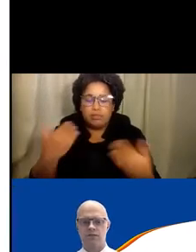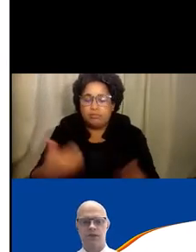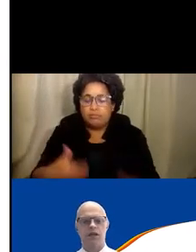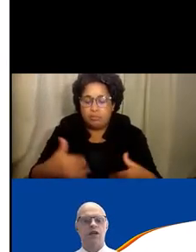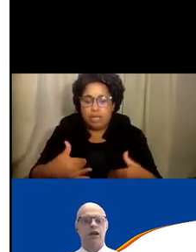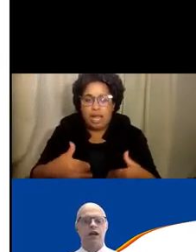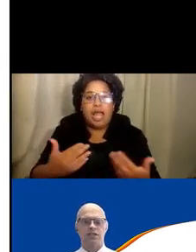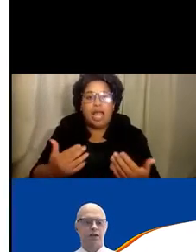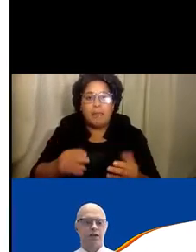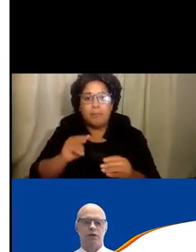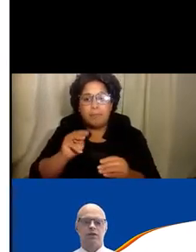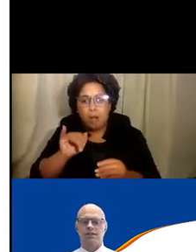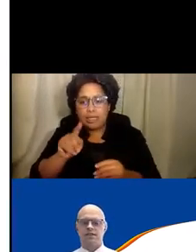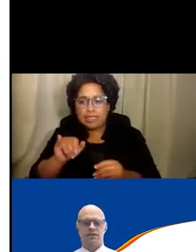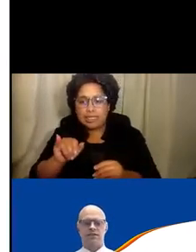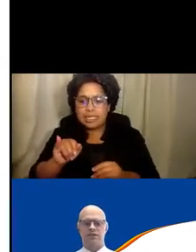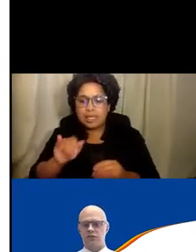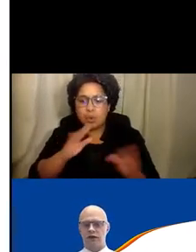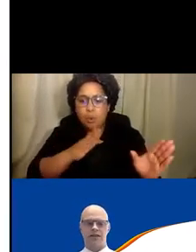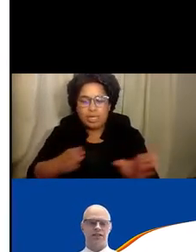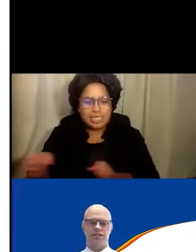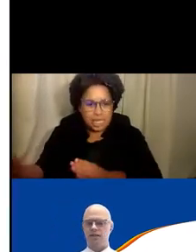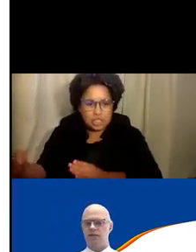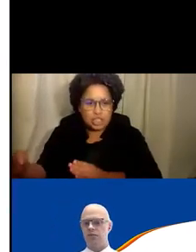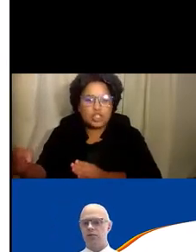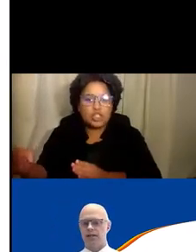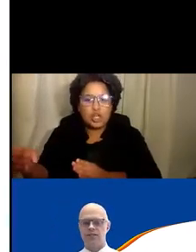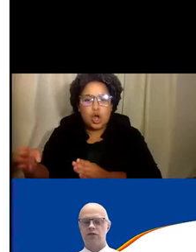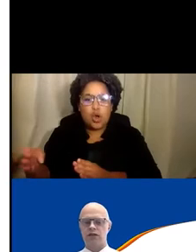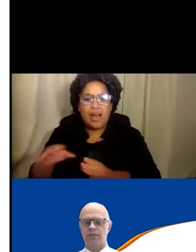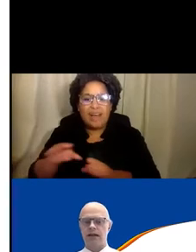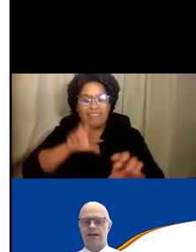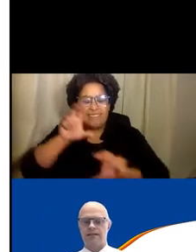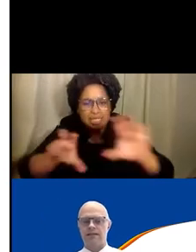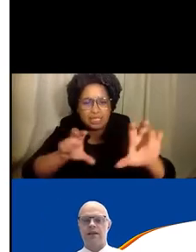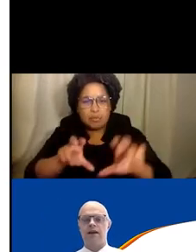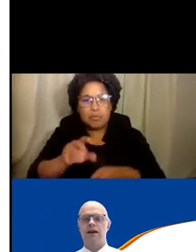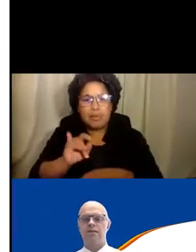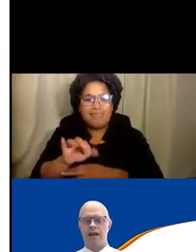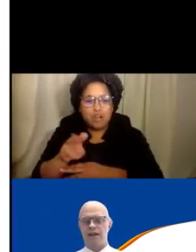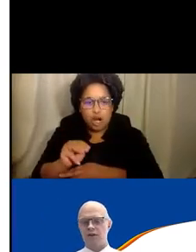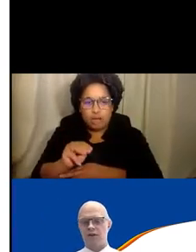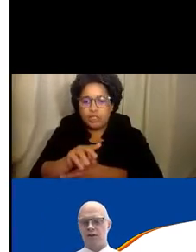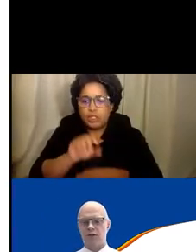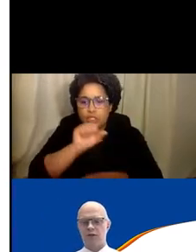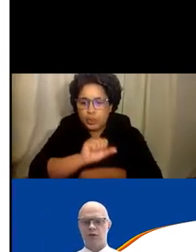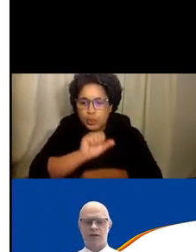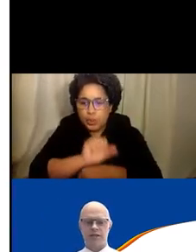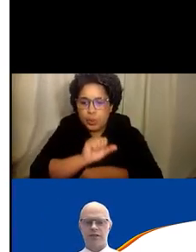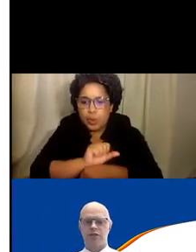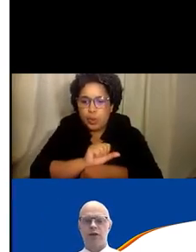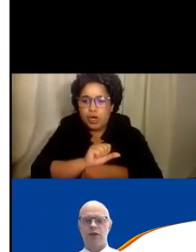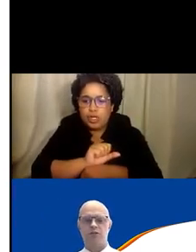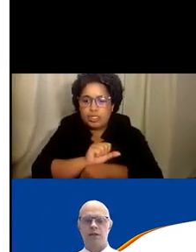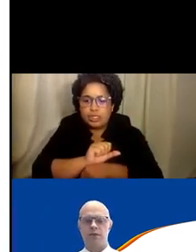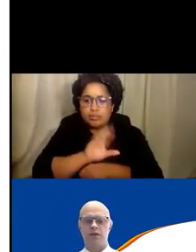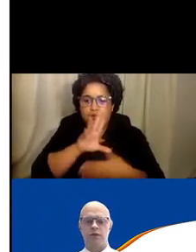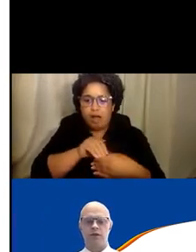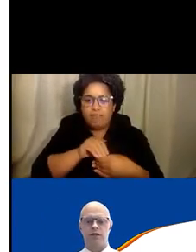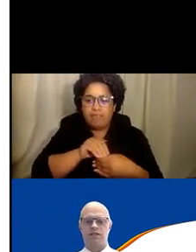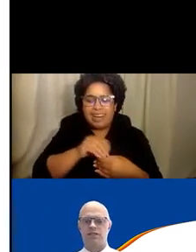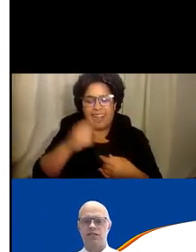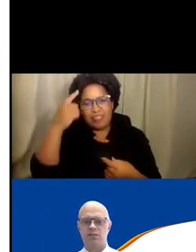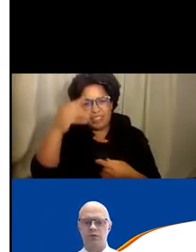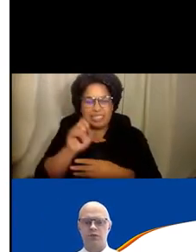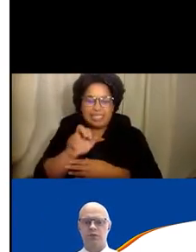firm. Jennifer works at the intersection of strategy, scenario planning, and social impact. And at heart, Jennifer is a storyteller who helps people